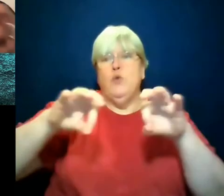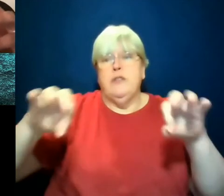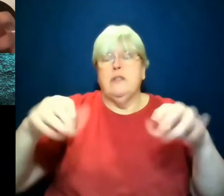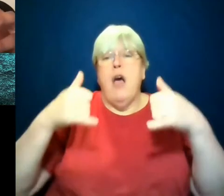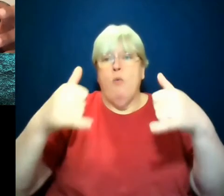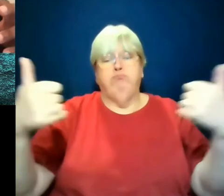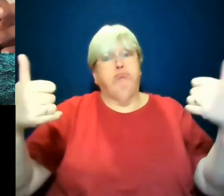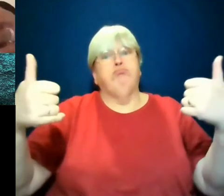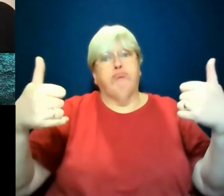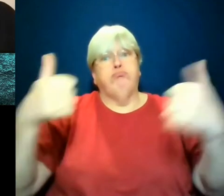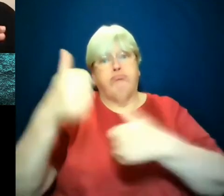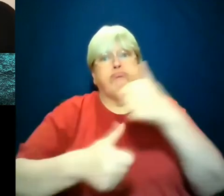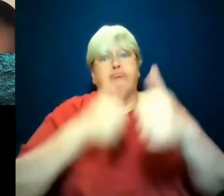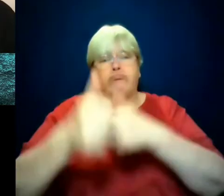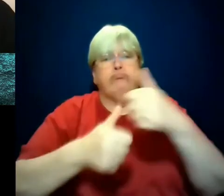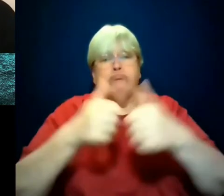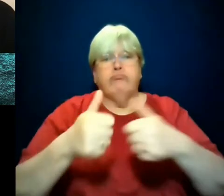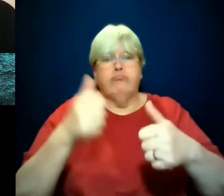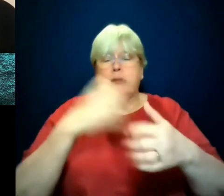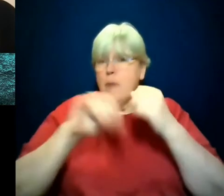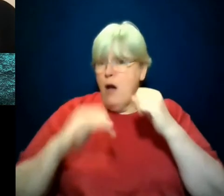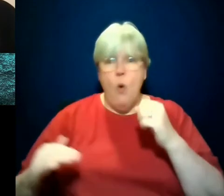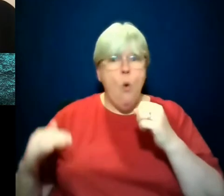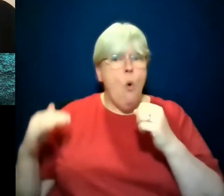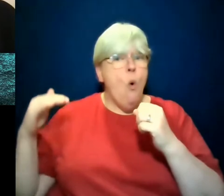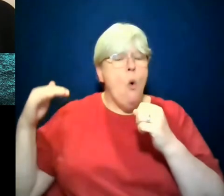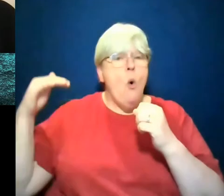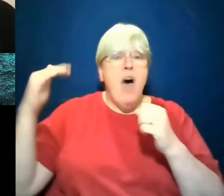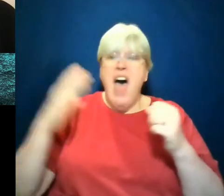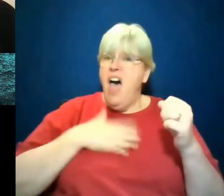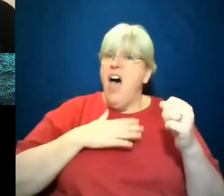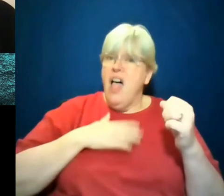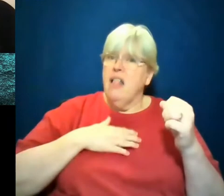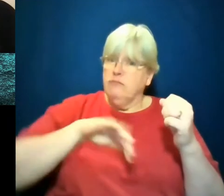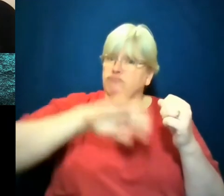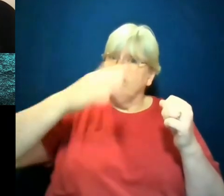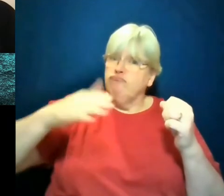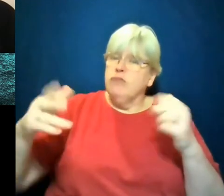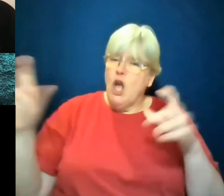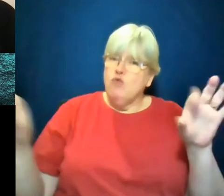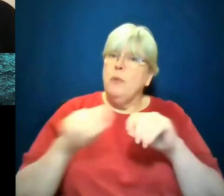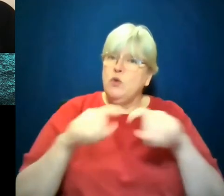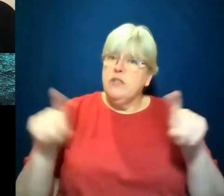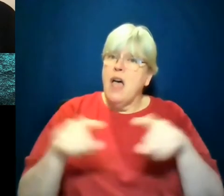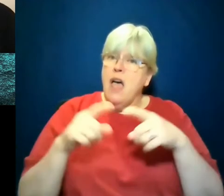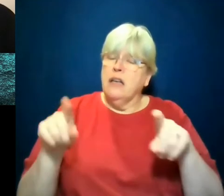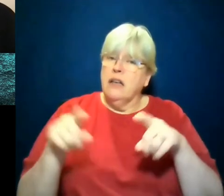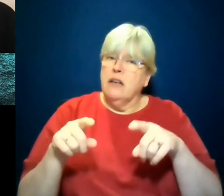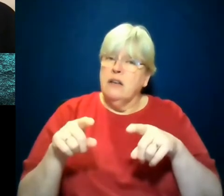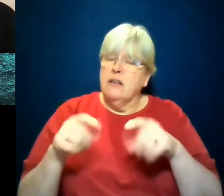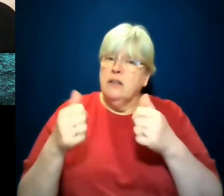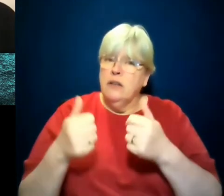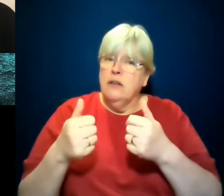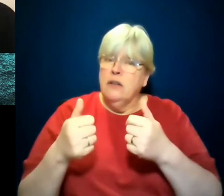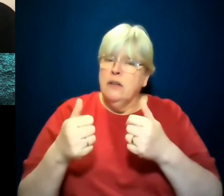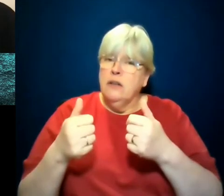over the course of my life, as I've gotten older, we can talk about this later, I've had grown a greater affection for country music. And